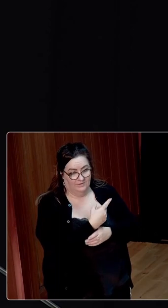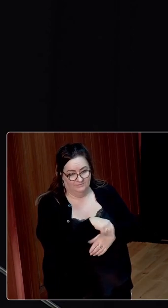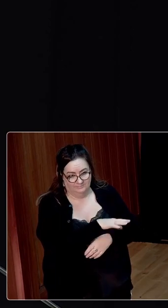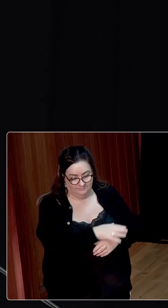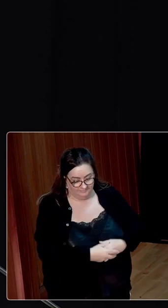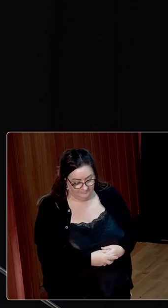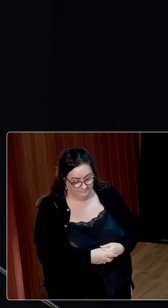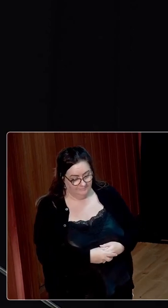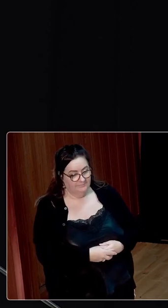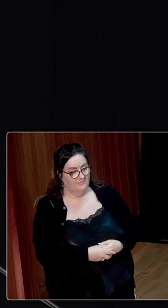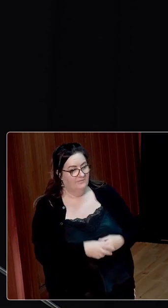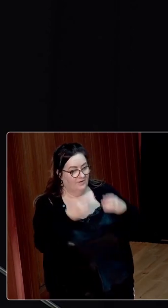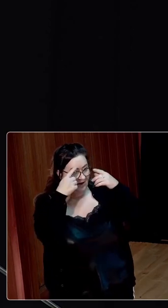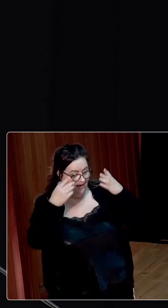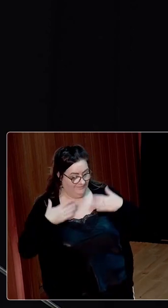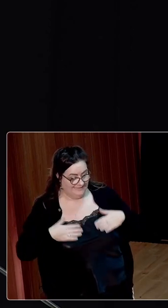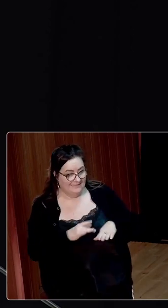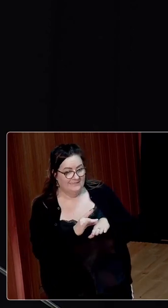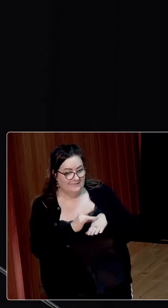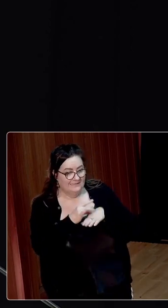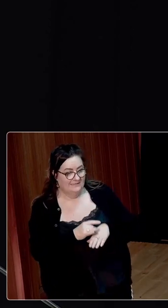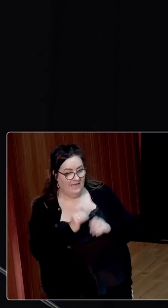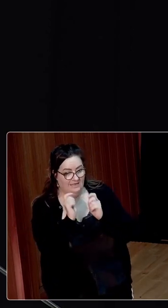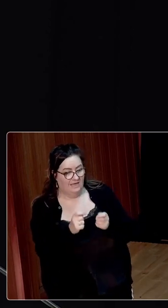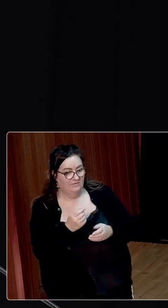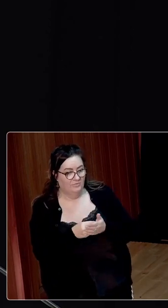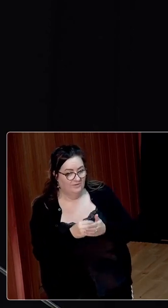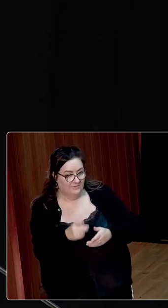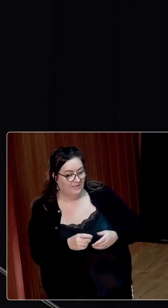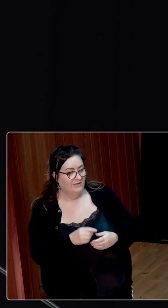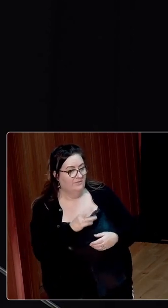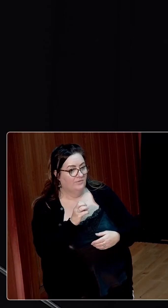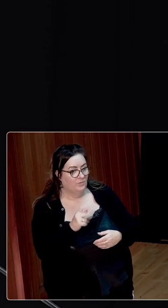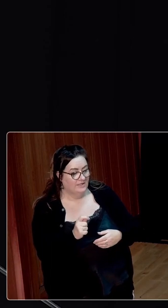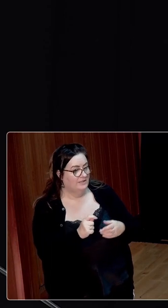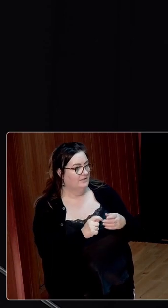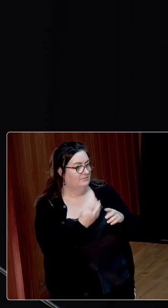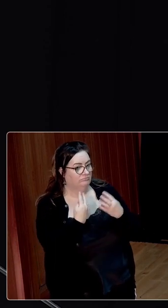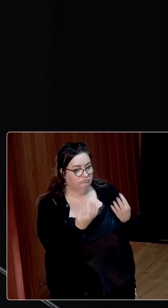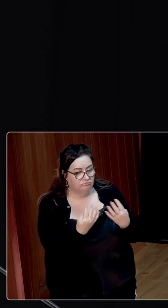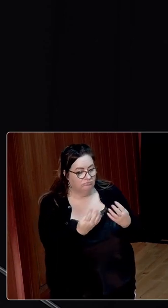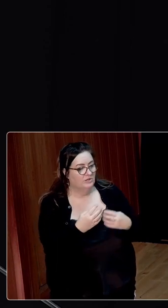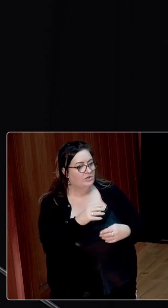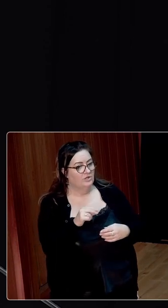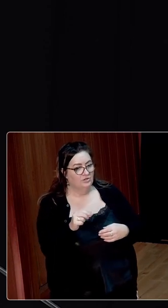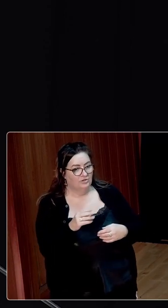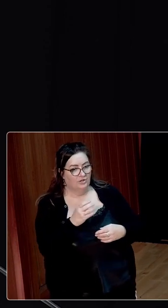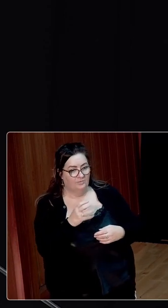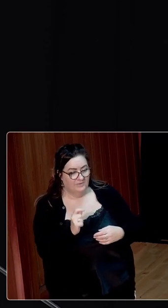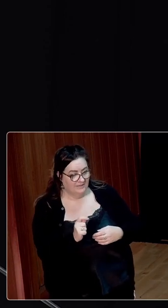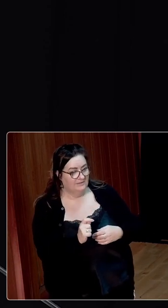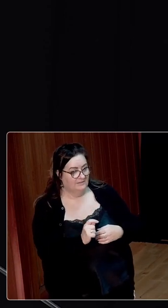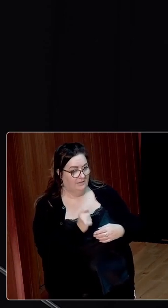A bounty was offered for calf skins. Subsidies were introduced for wheat and sugar beet. Import controls were imposed